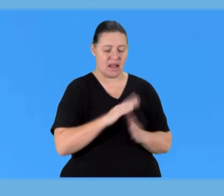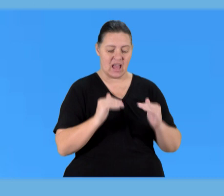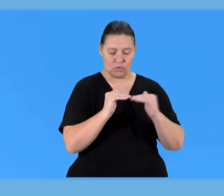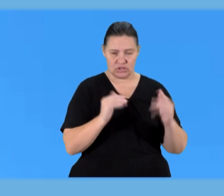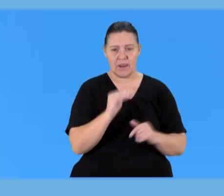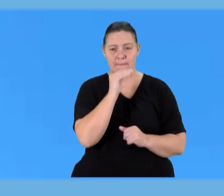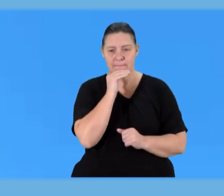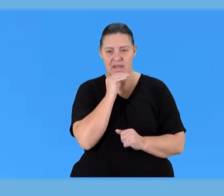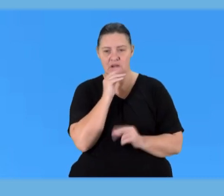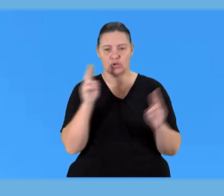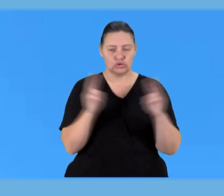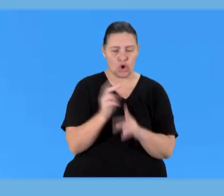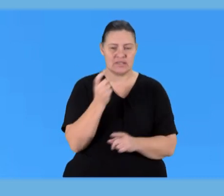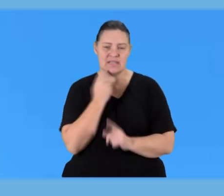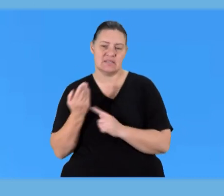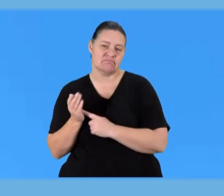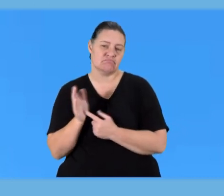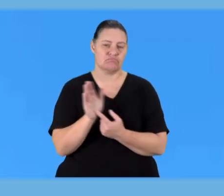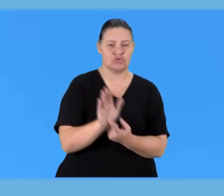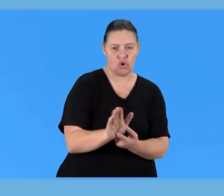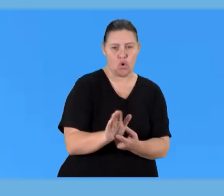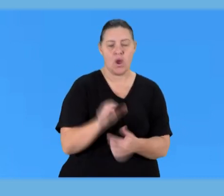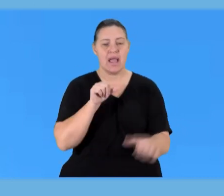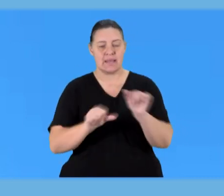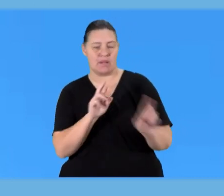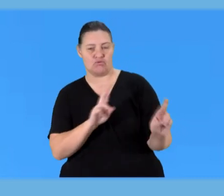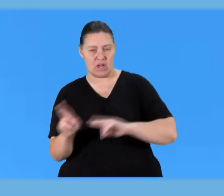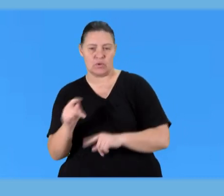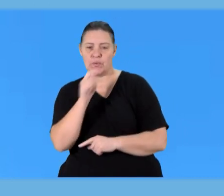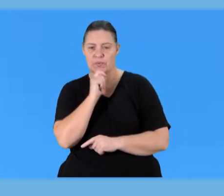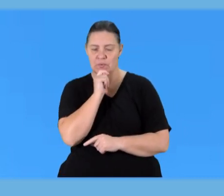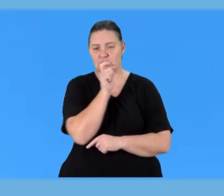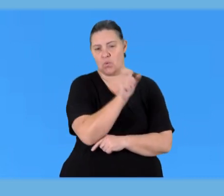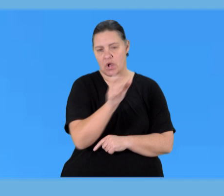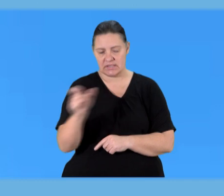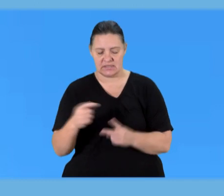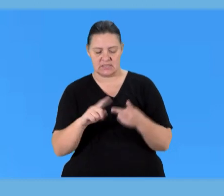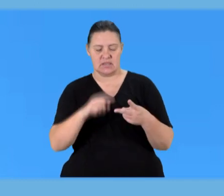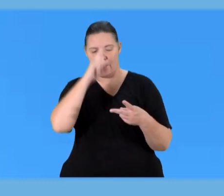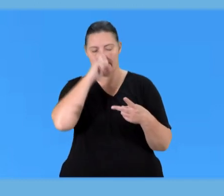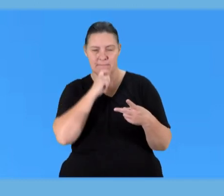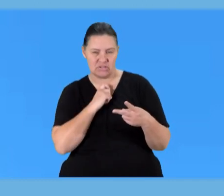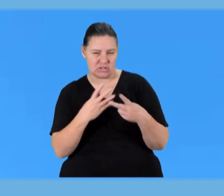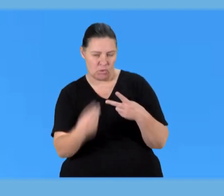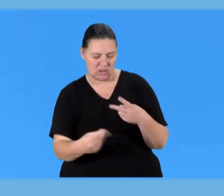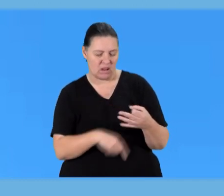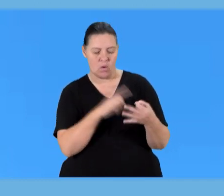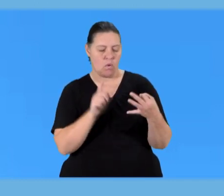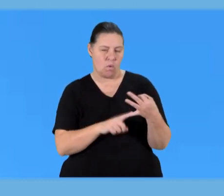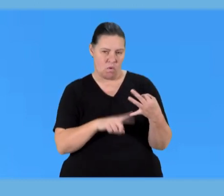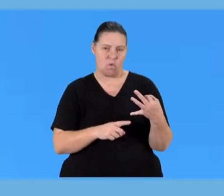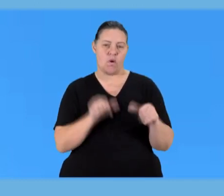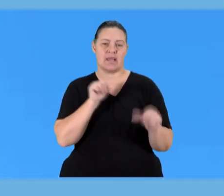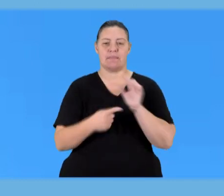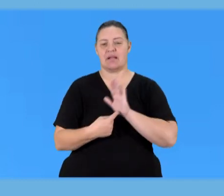chemical equation that's a short easy way to show a chemical reaction using words pictures or models and then